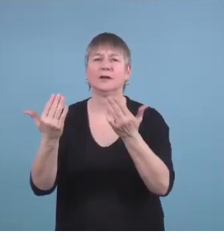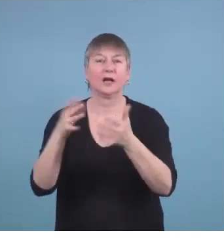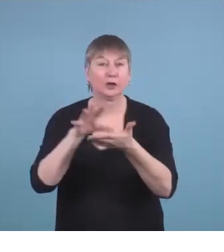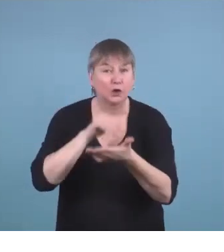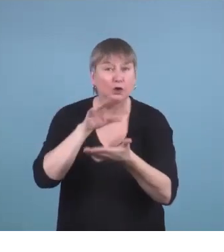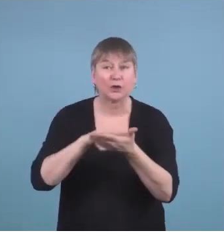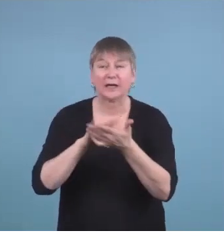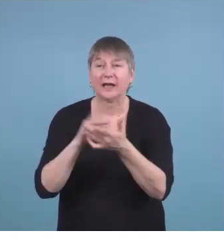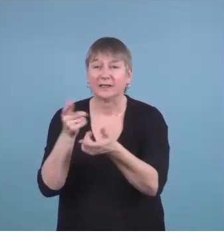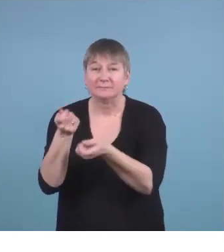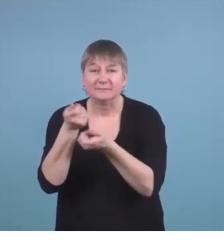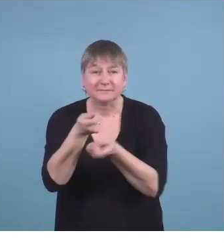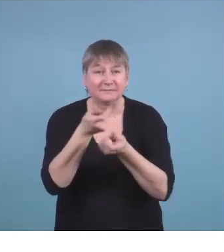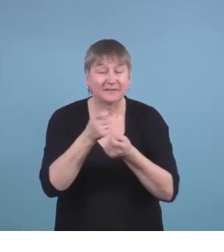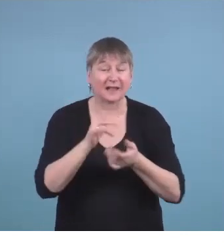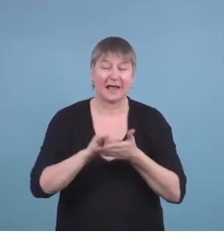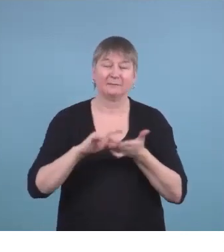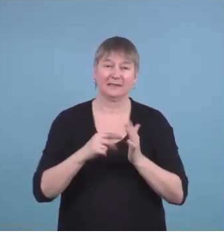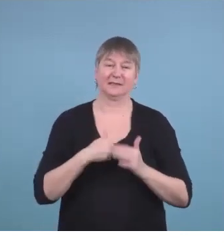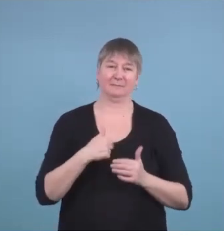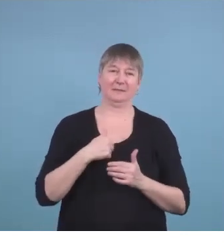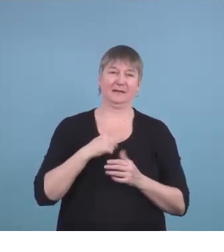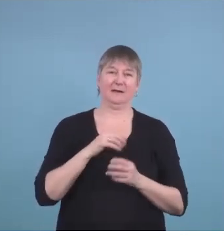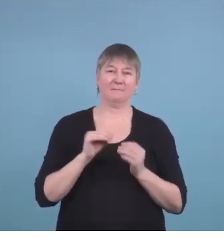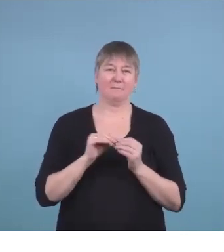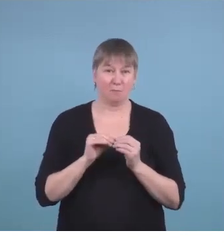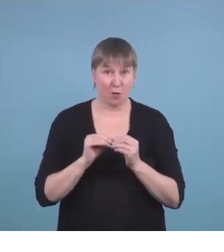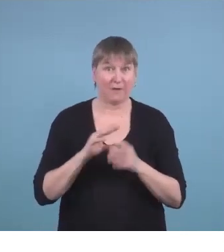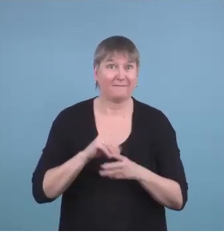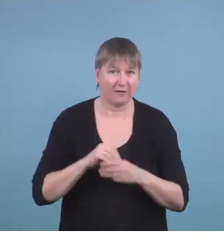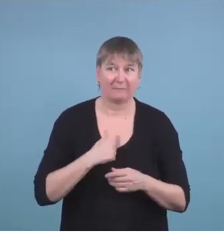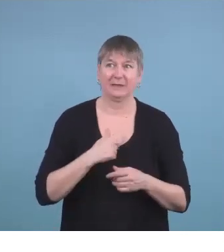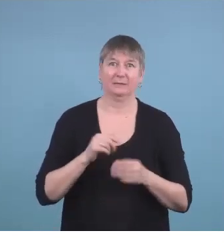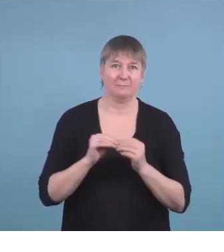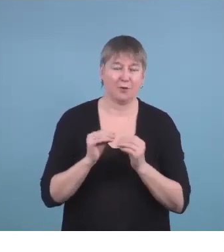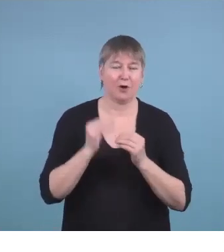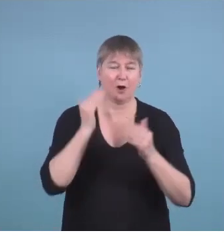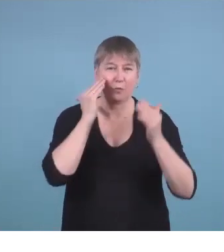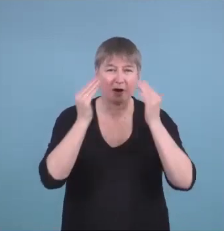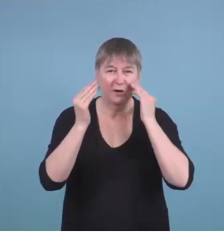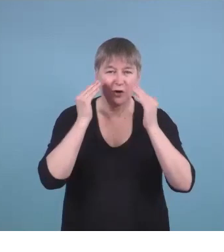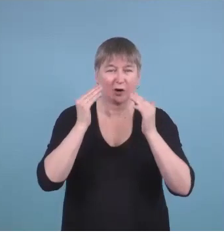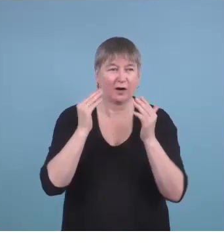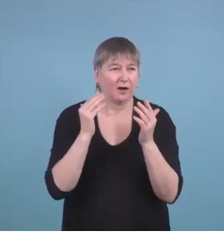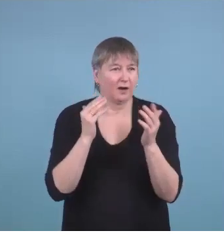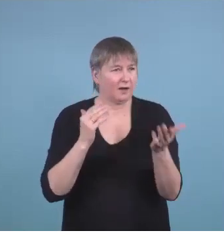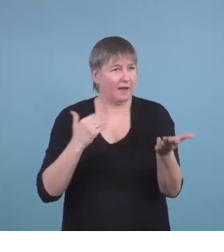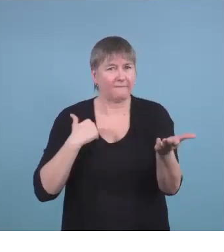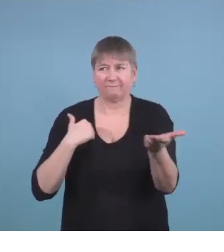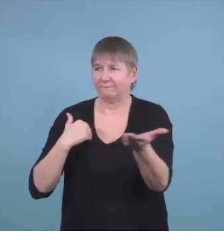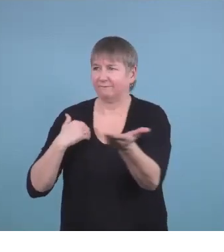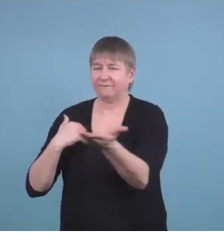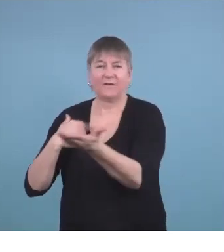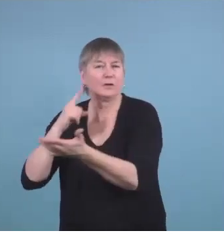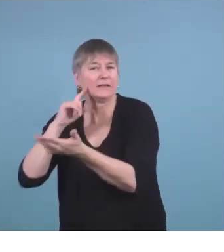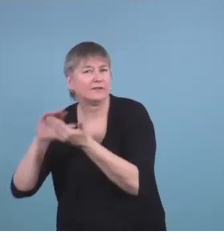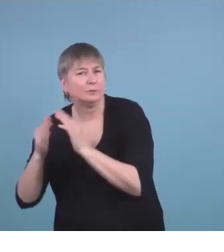has been me becoming more involved and aware of what is out there for the deaf community what